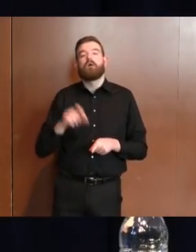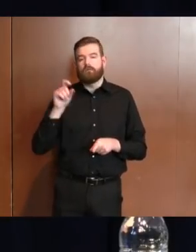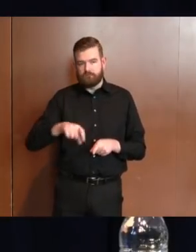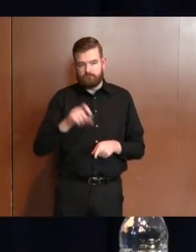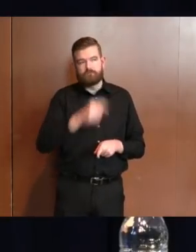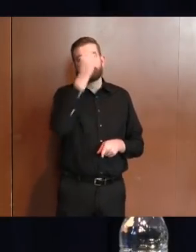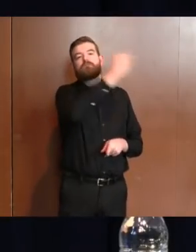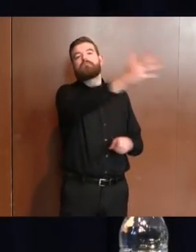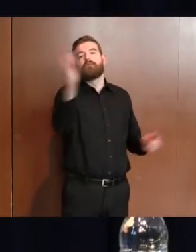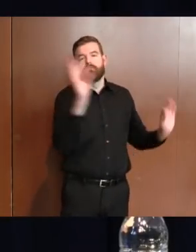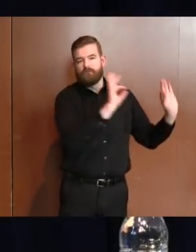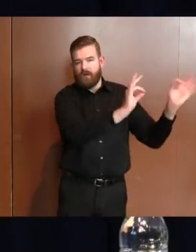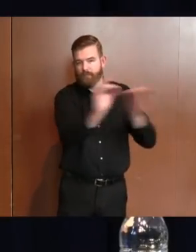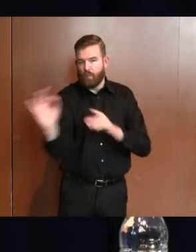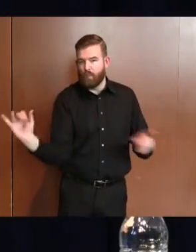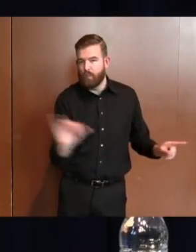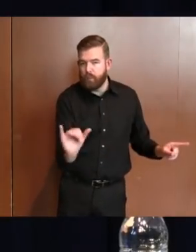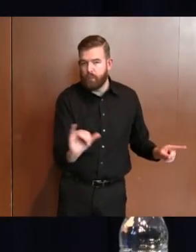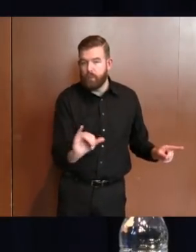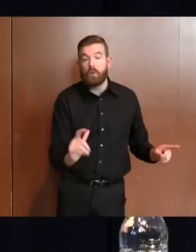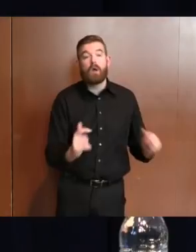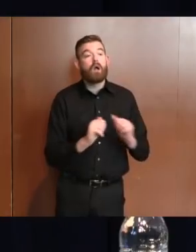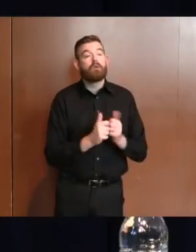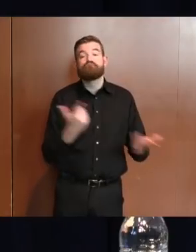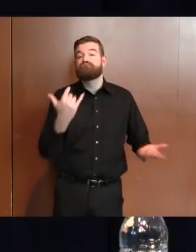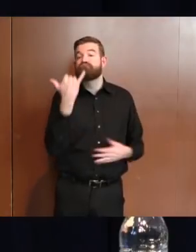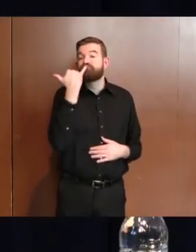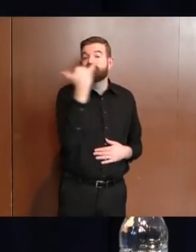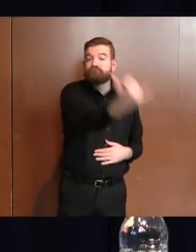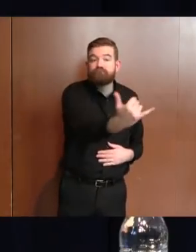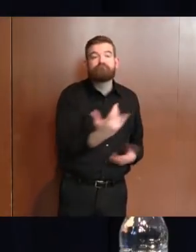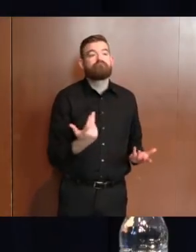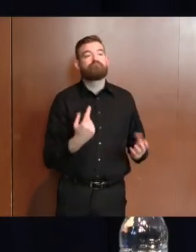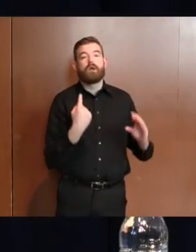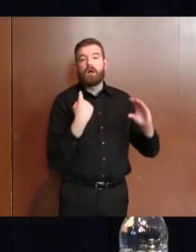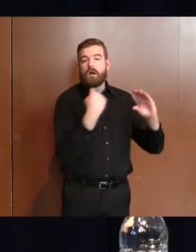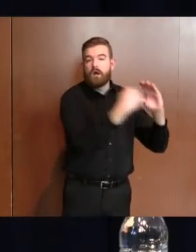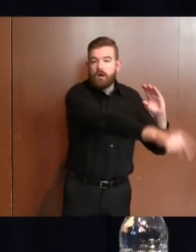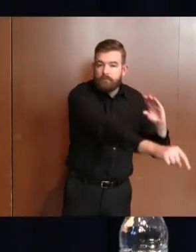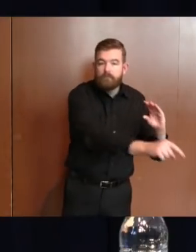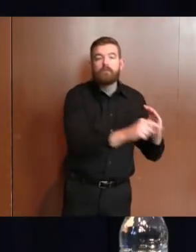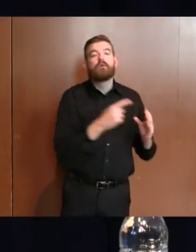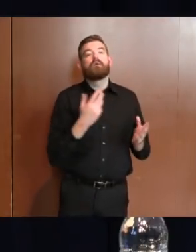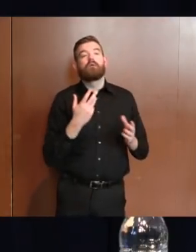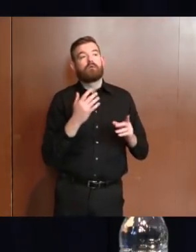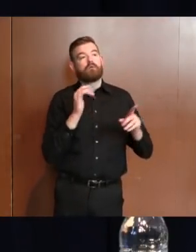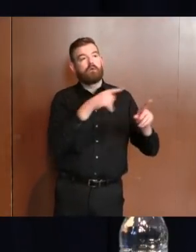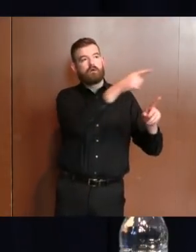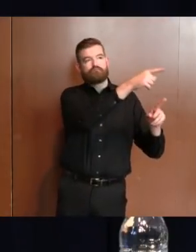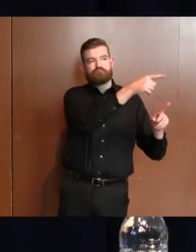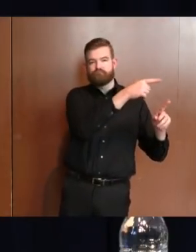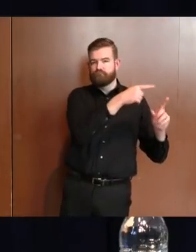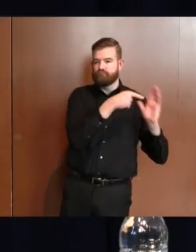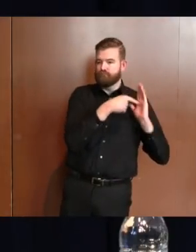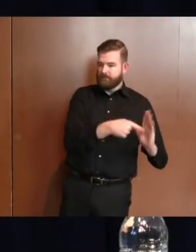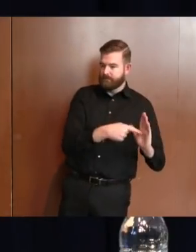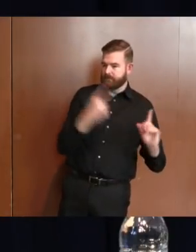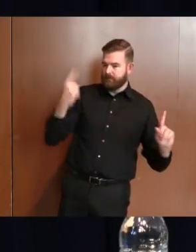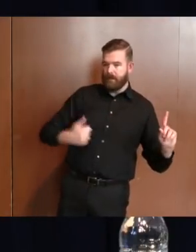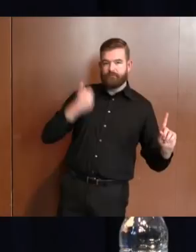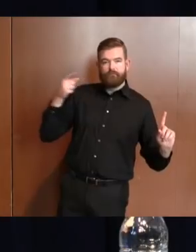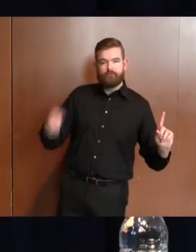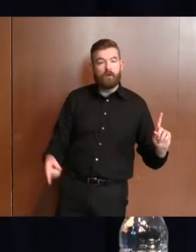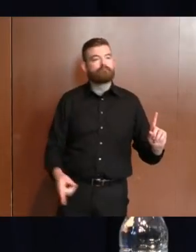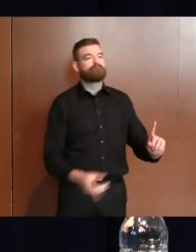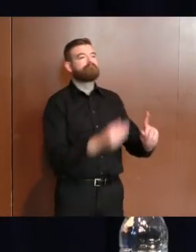guardian, or designated person during this time of restricted visitation must be followed